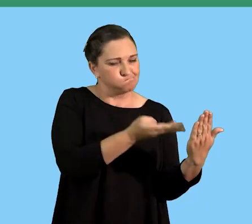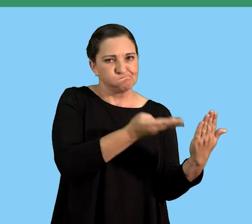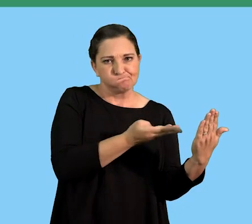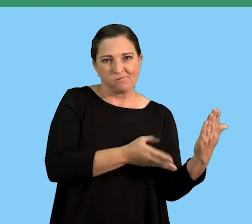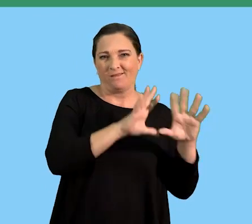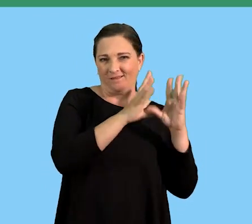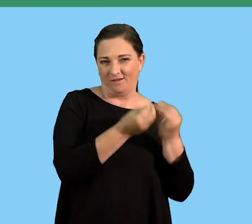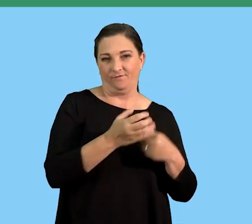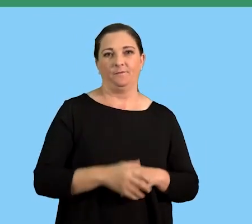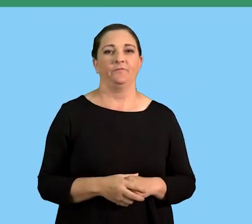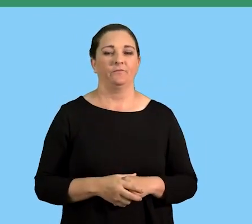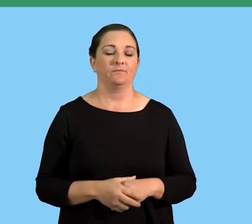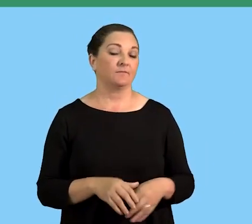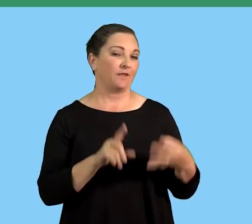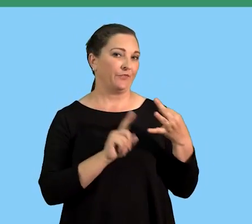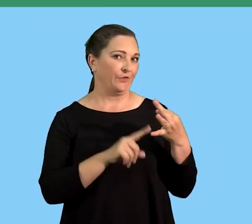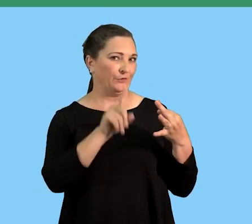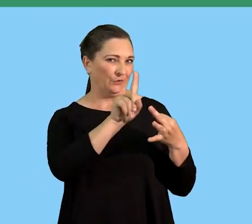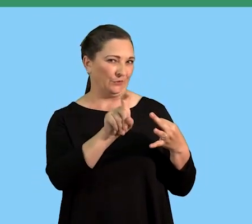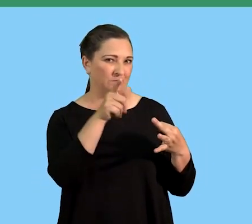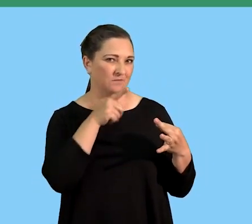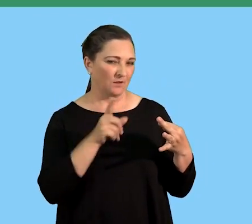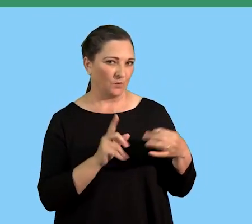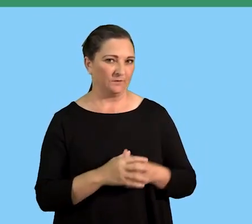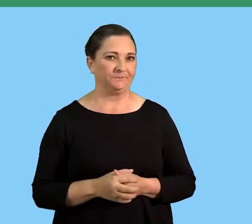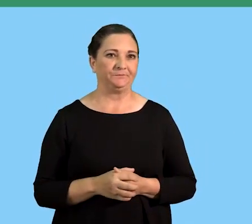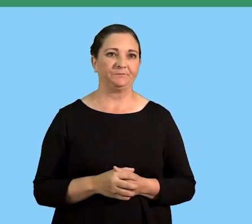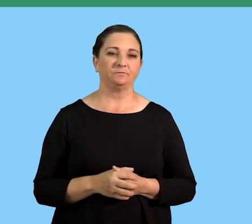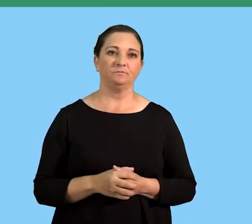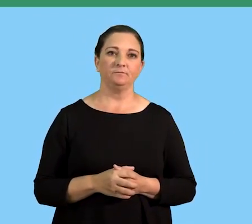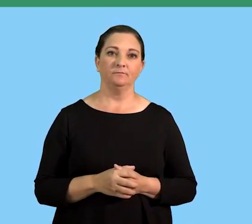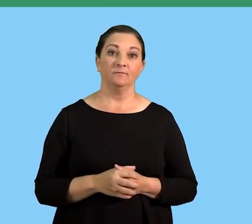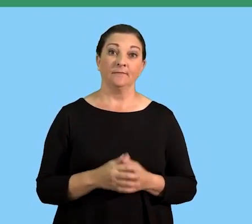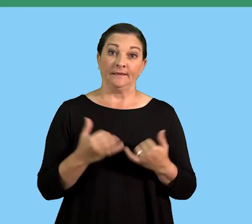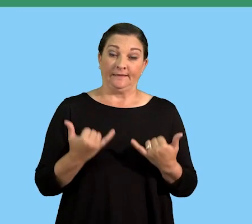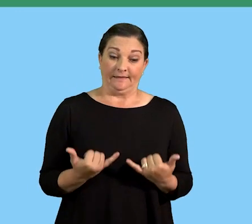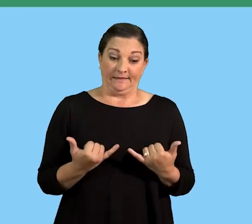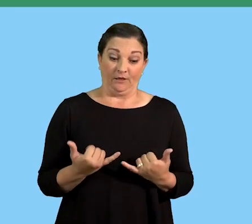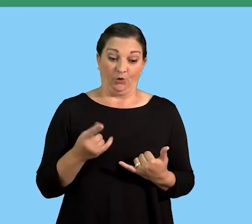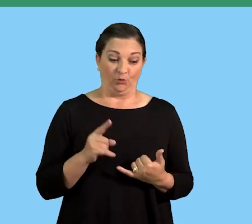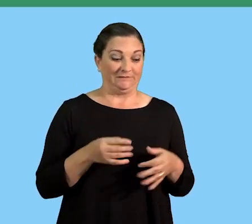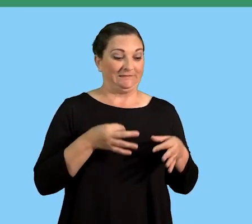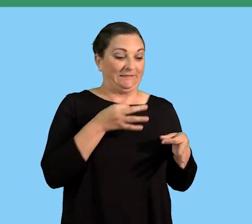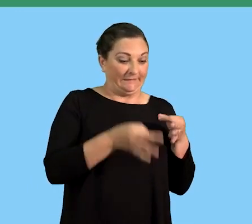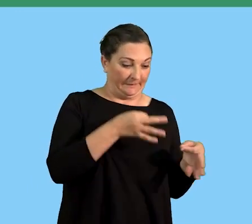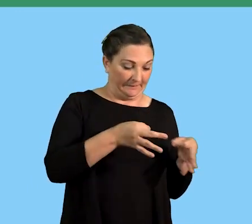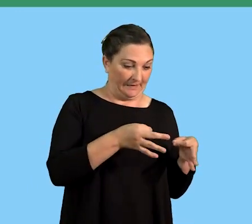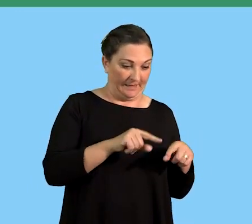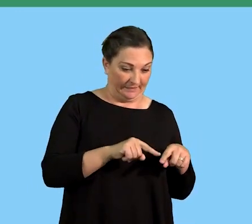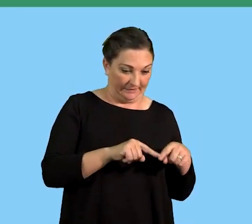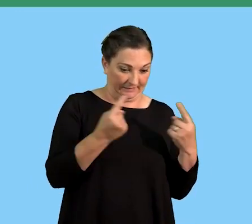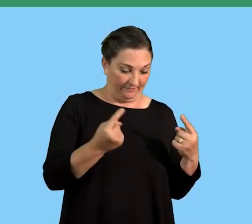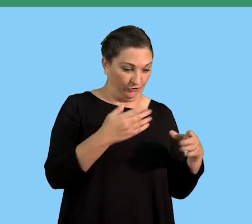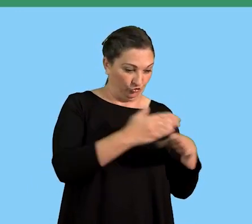And then let's look at the third practice question. It says there that we must explain the differences